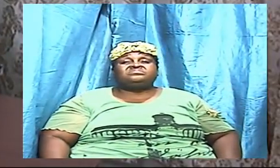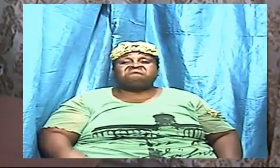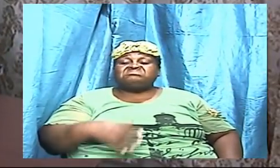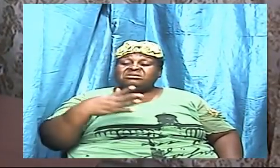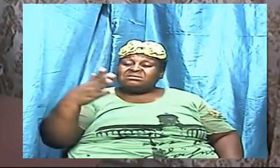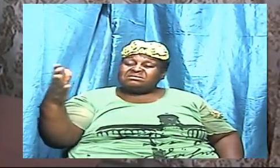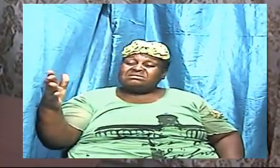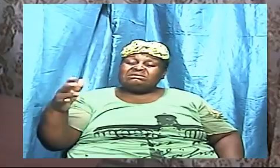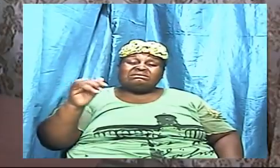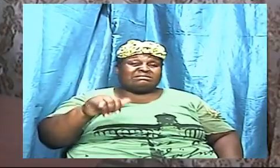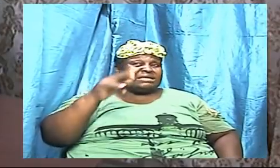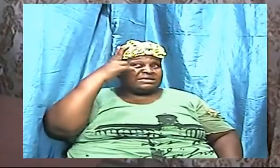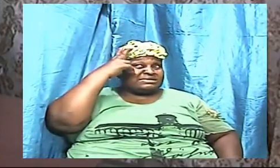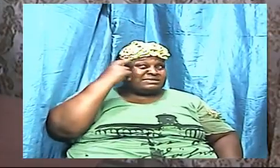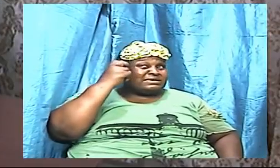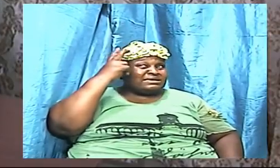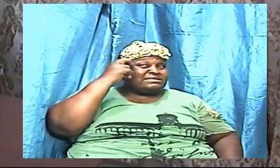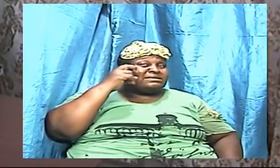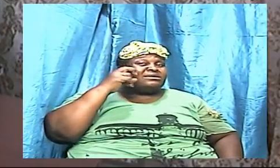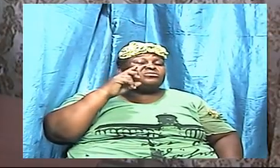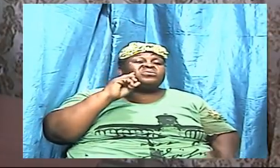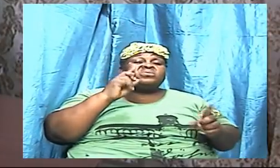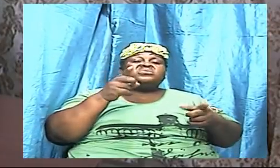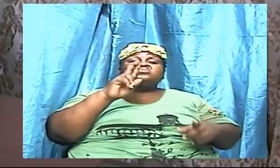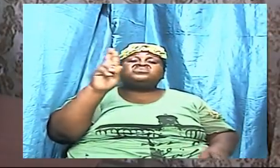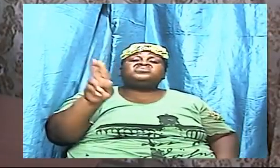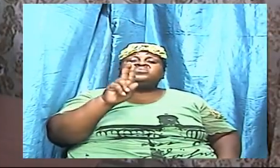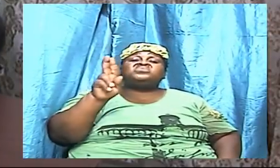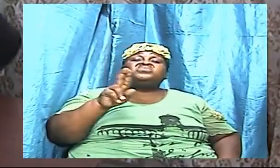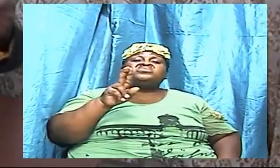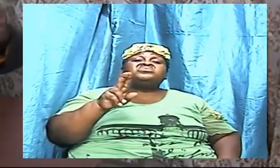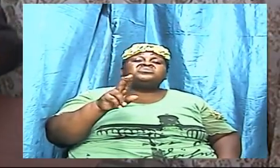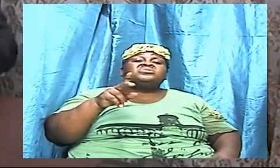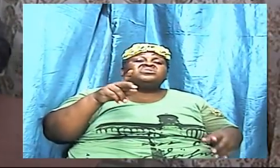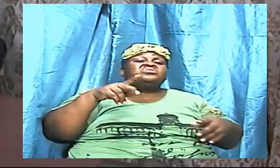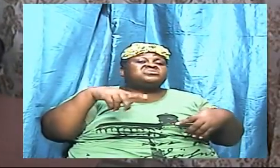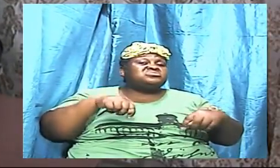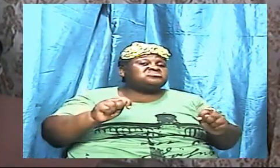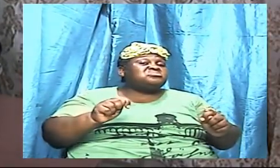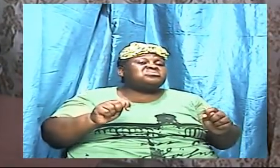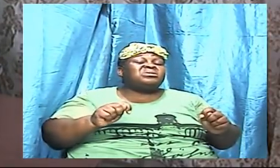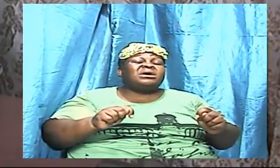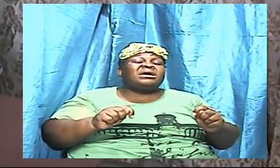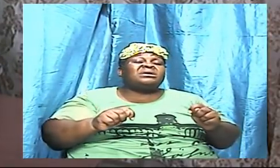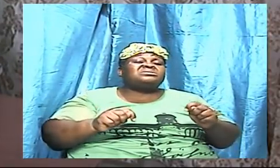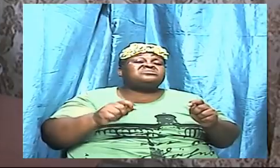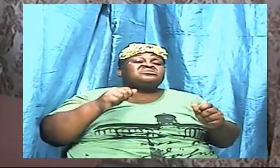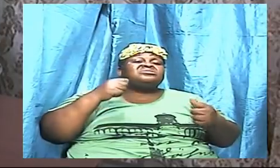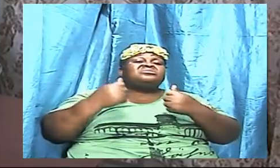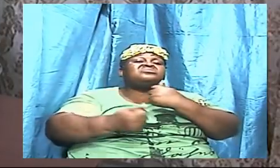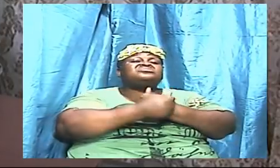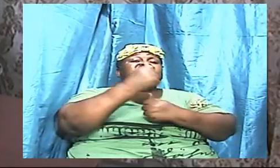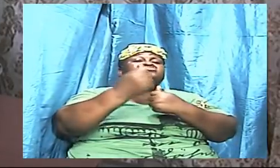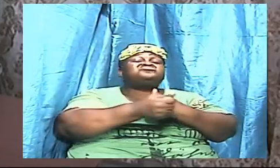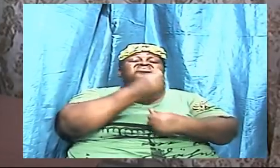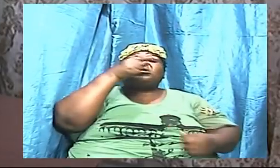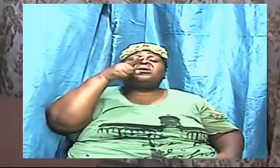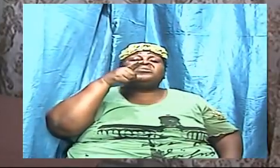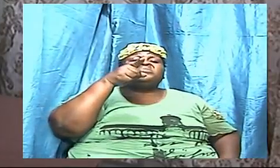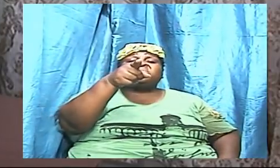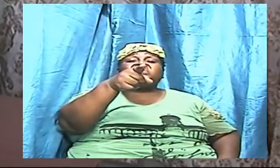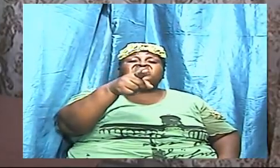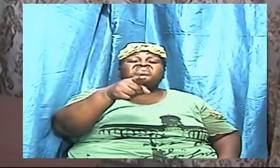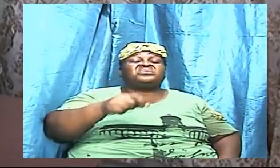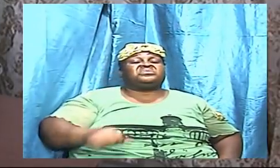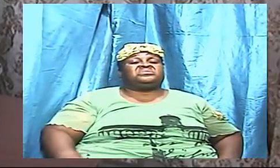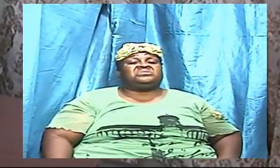that Satan is going to use to try to tear you down and bring you apart and take